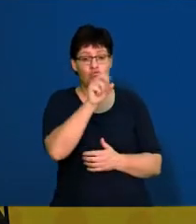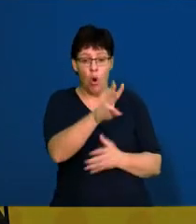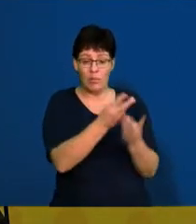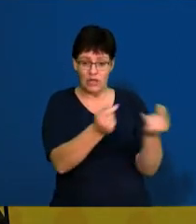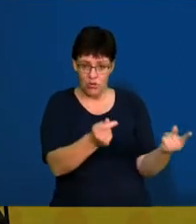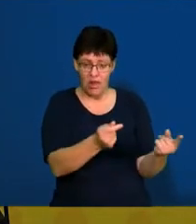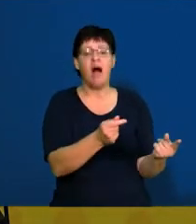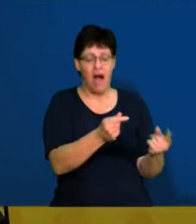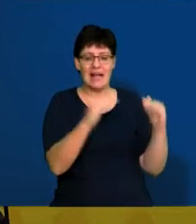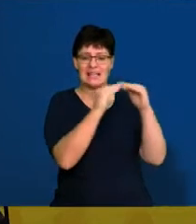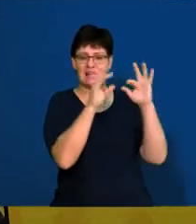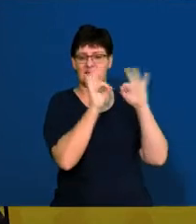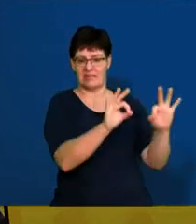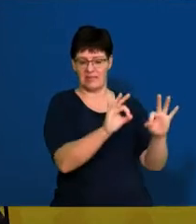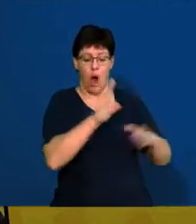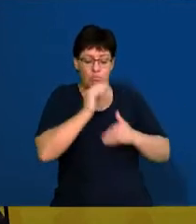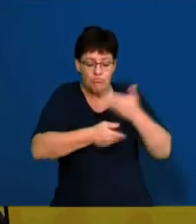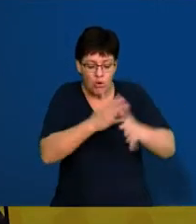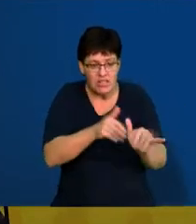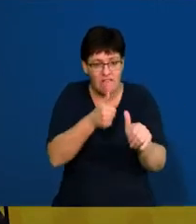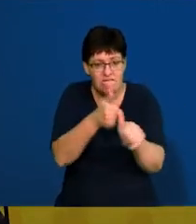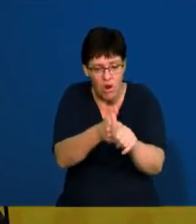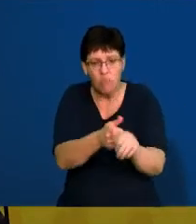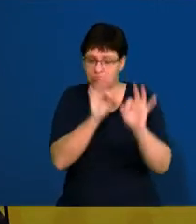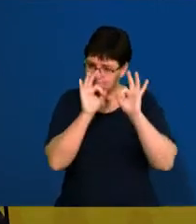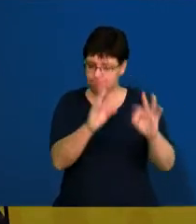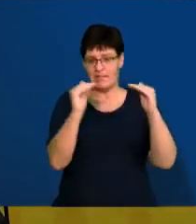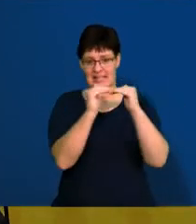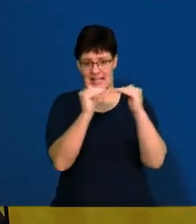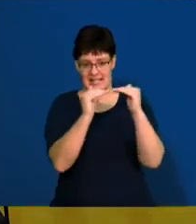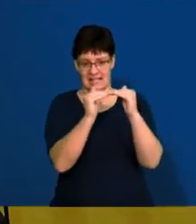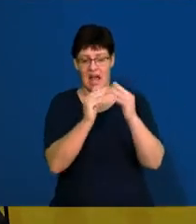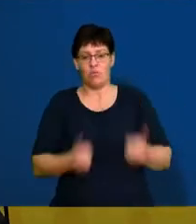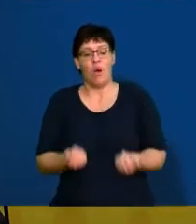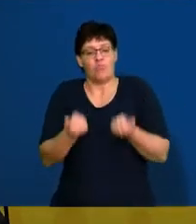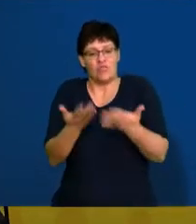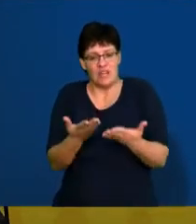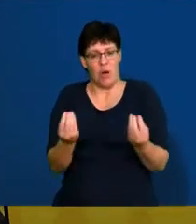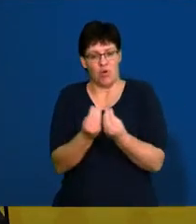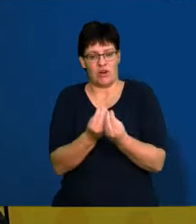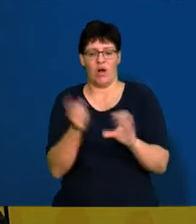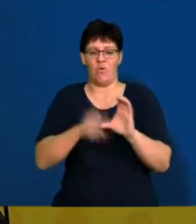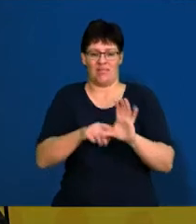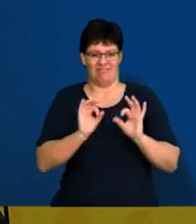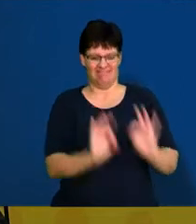are the correct standard, our process is of the correct standard, and we are producing quality products there. So you can be assured